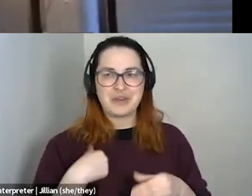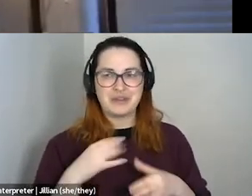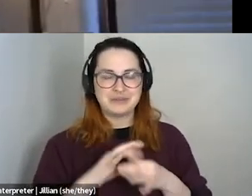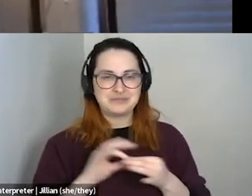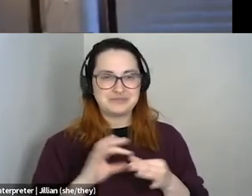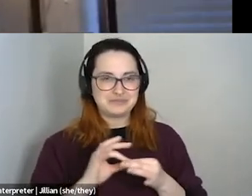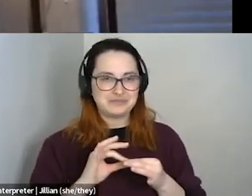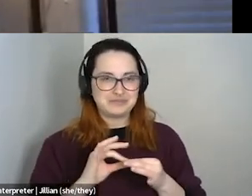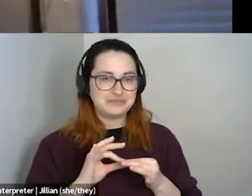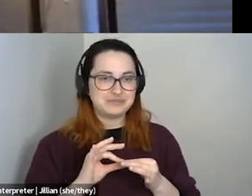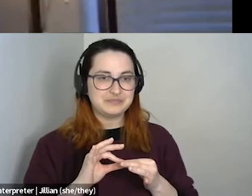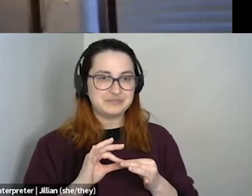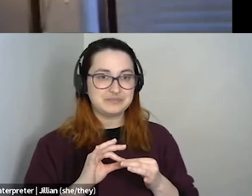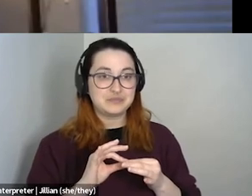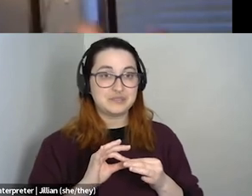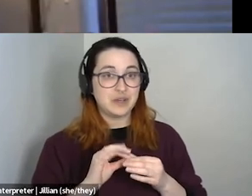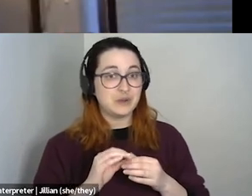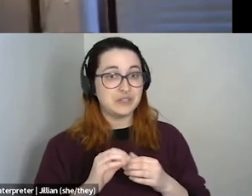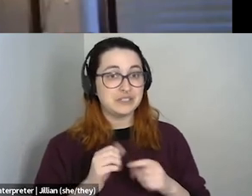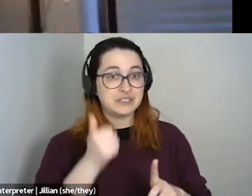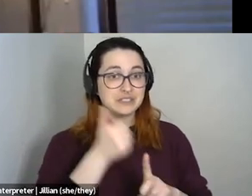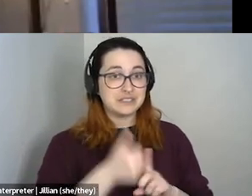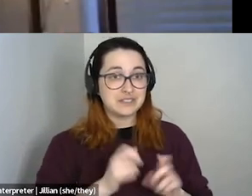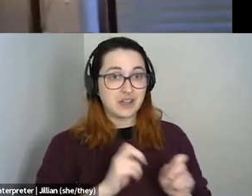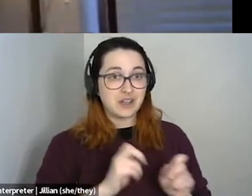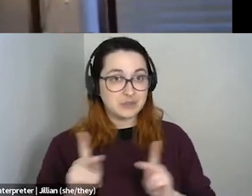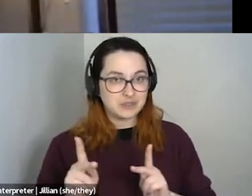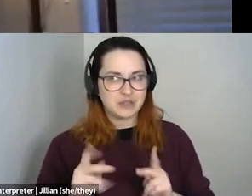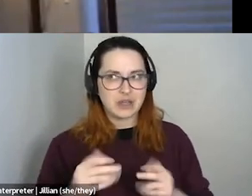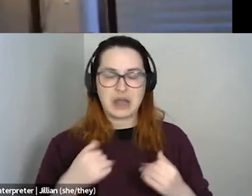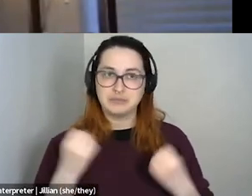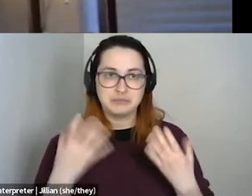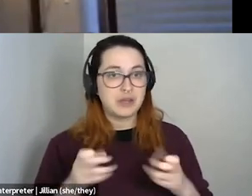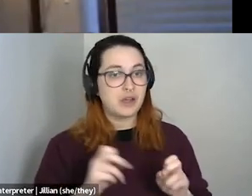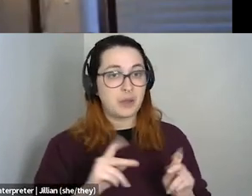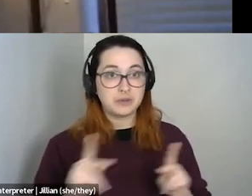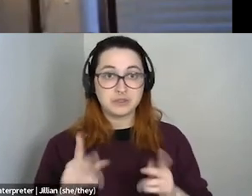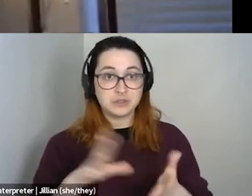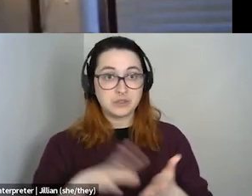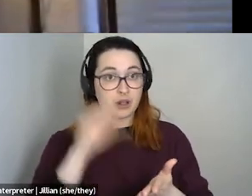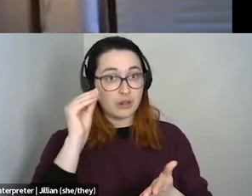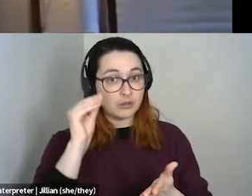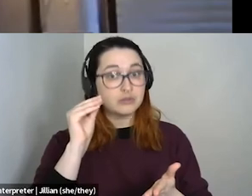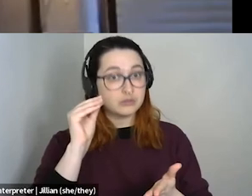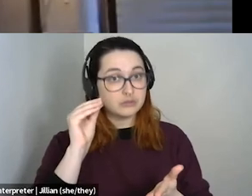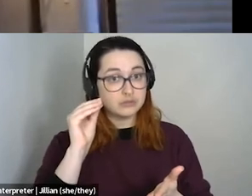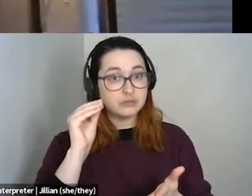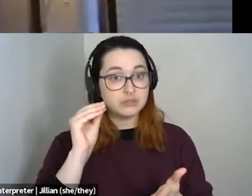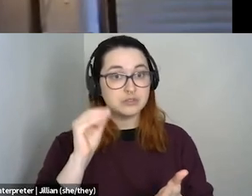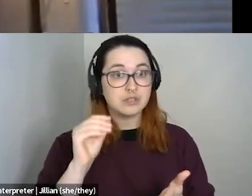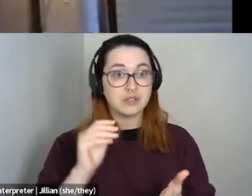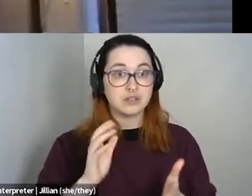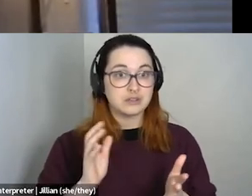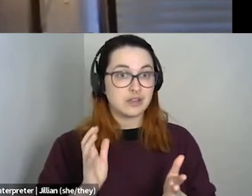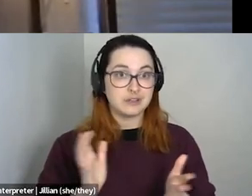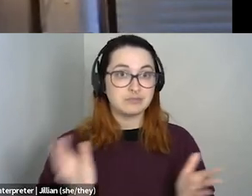like, take every opportunity, like there's so many opportunities to learn about these things and to encourage your,